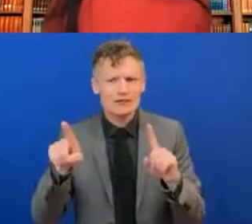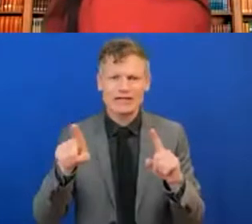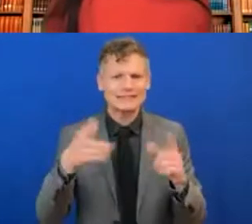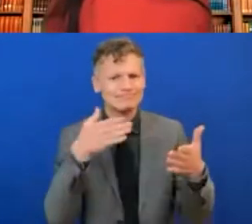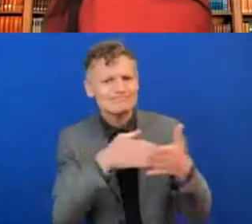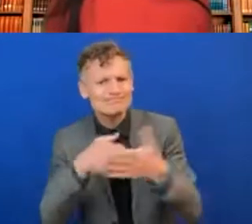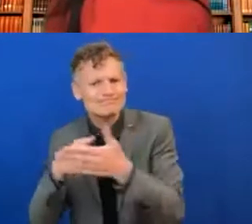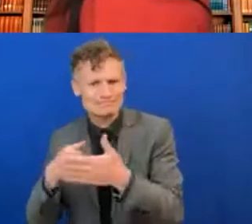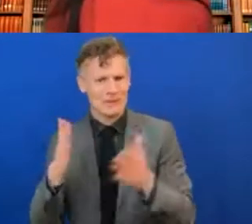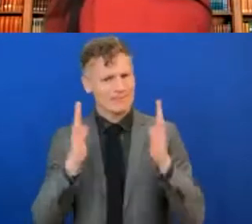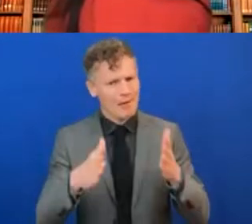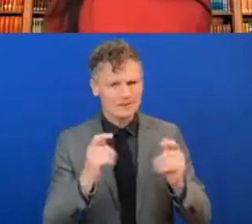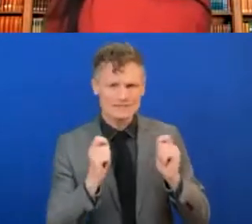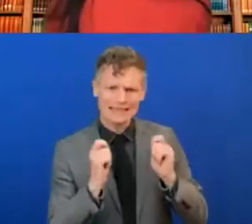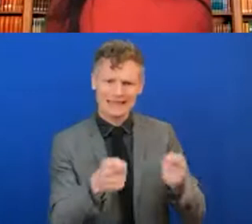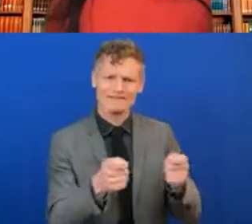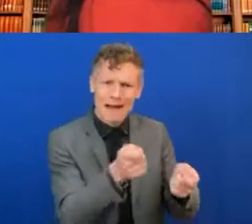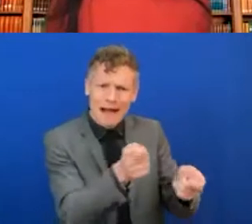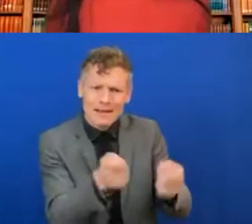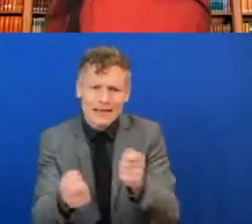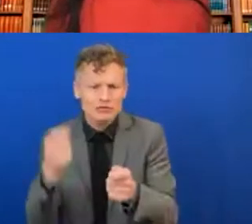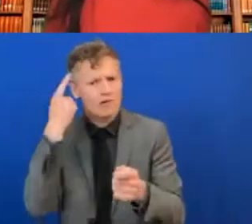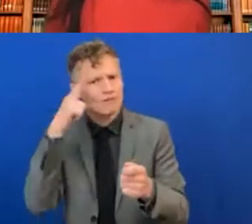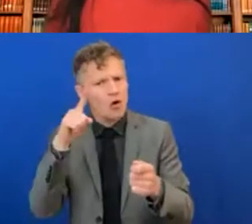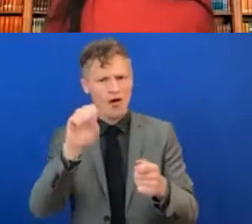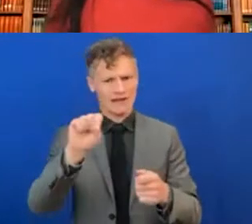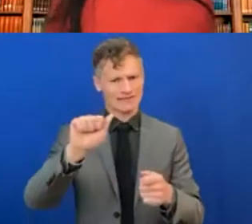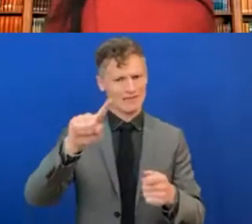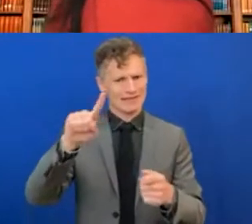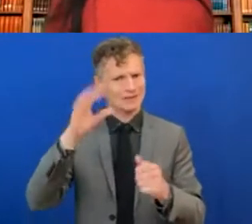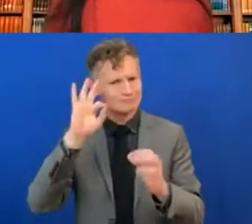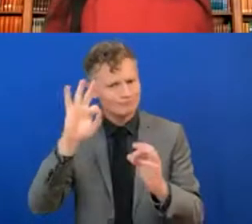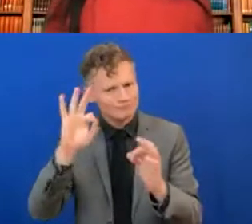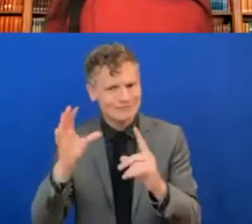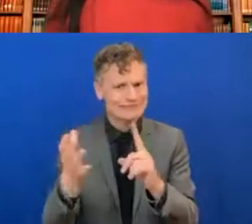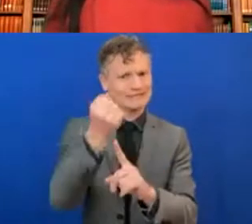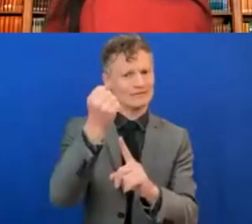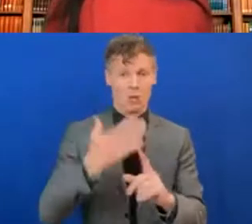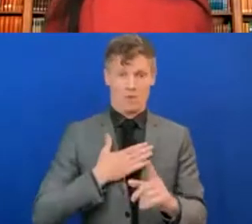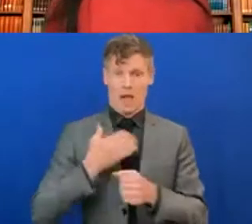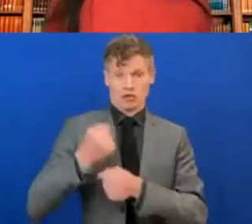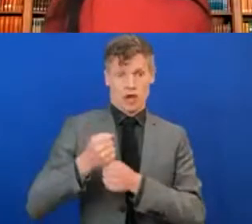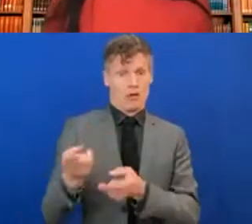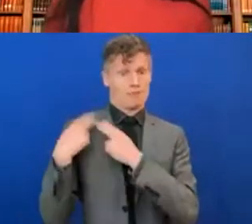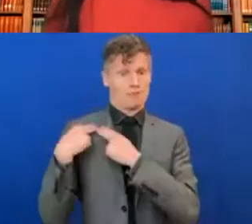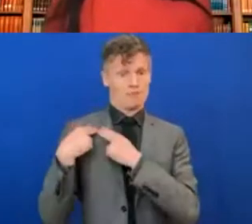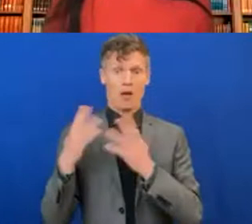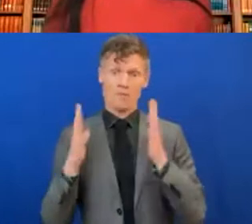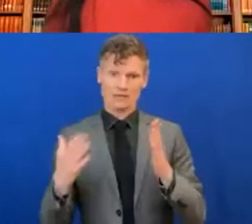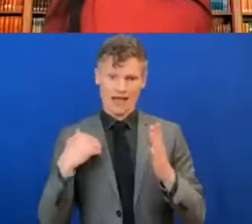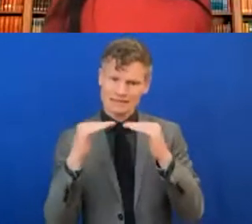successful at SAP. So, my team is tasked with making sure that we have a standard for workplace accessibility.